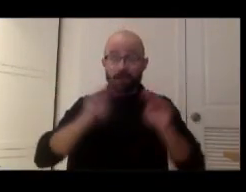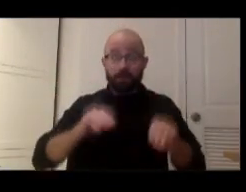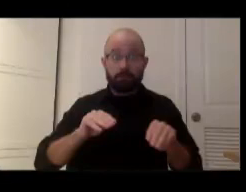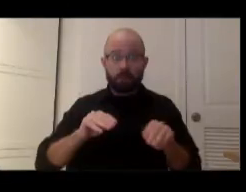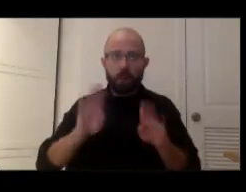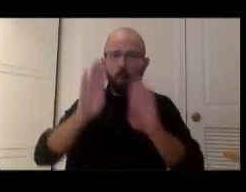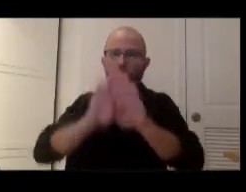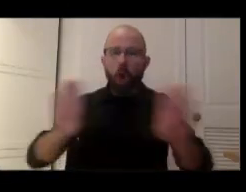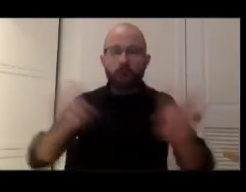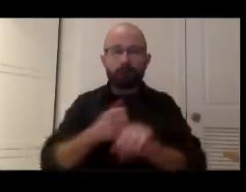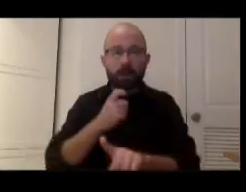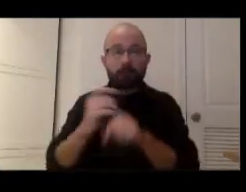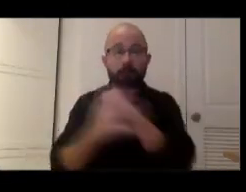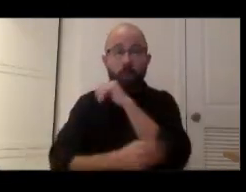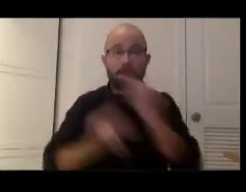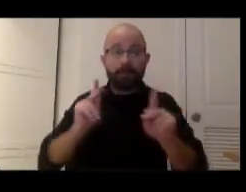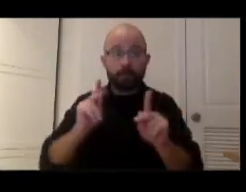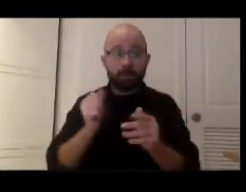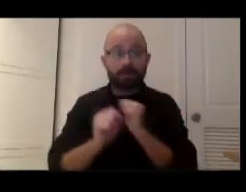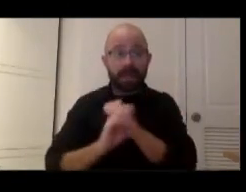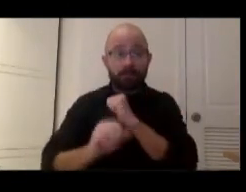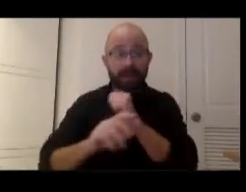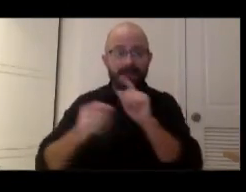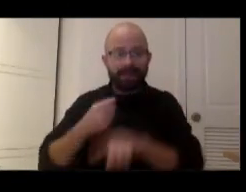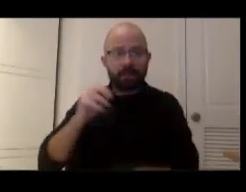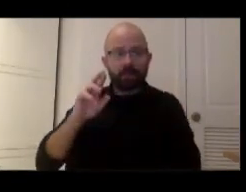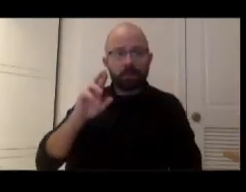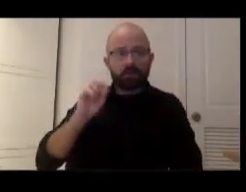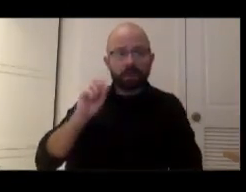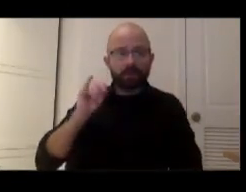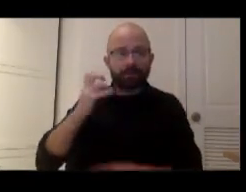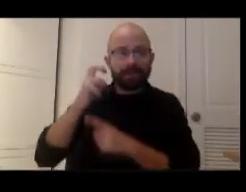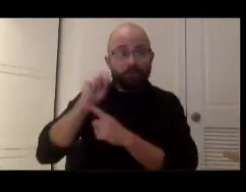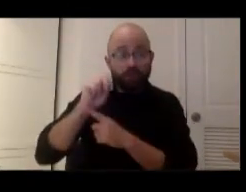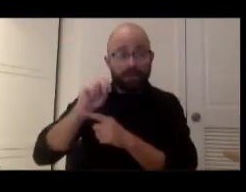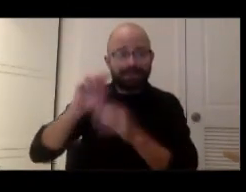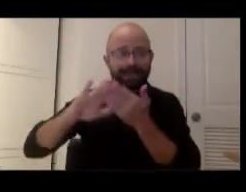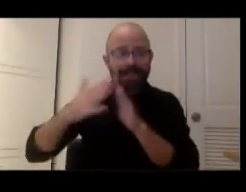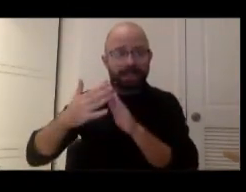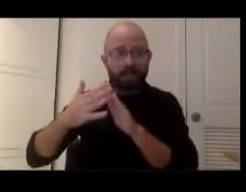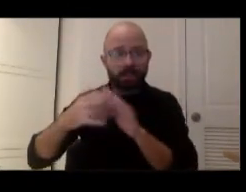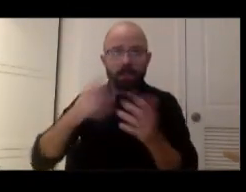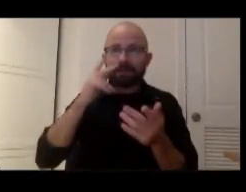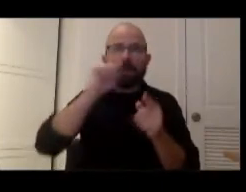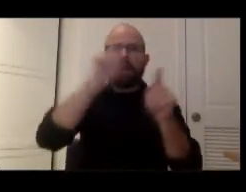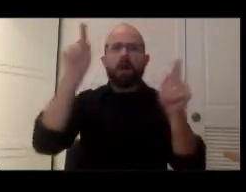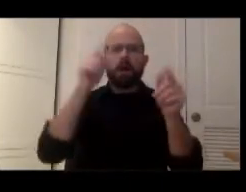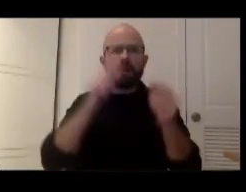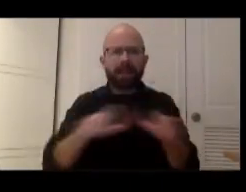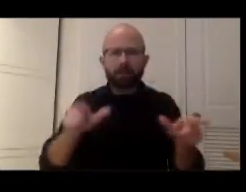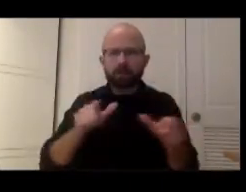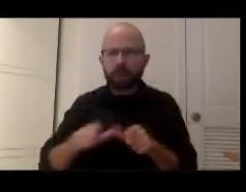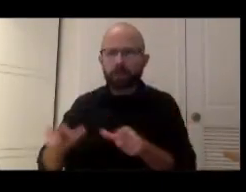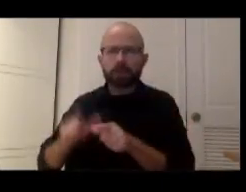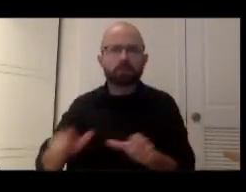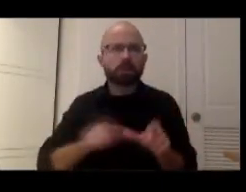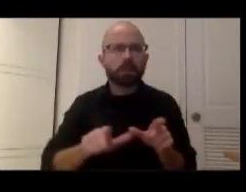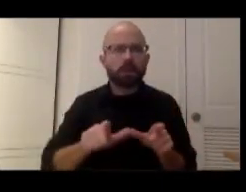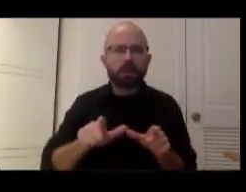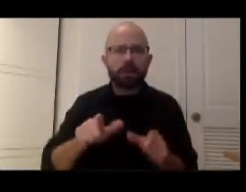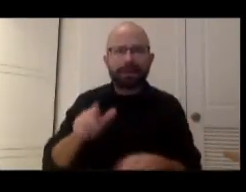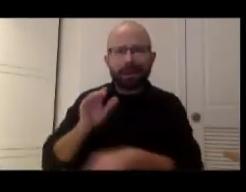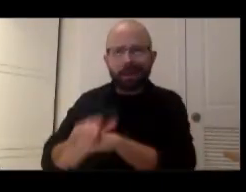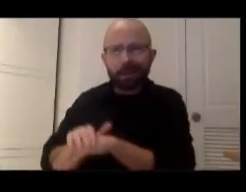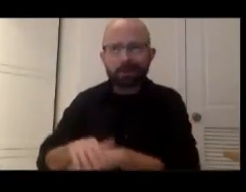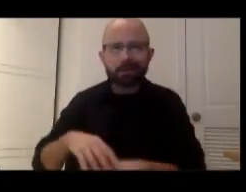people's campaign and resurrection city and I was struck seeing it and all the languages on it the English the Spanish people talking